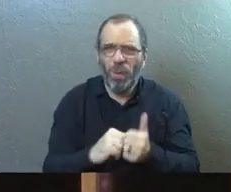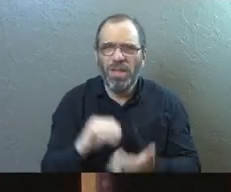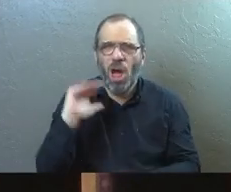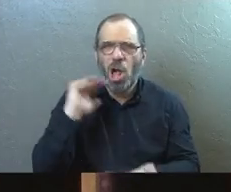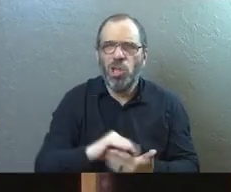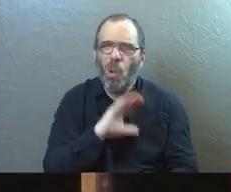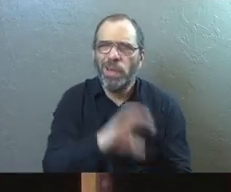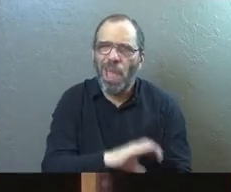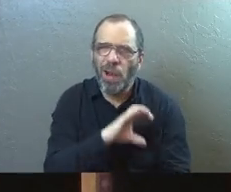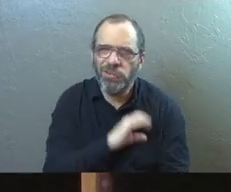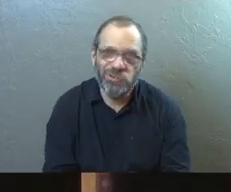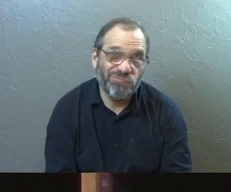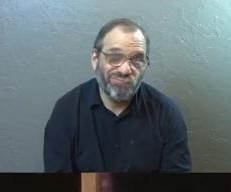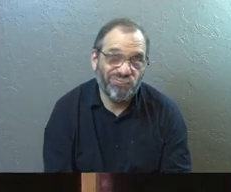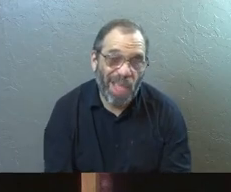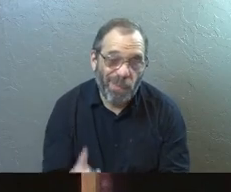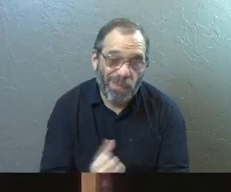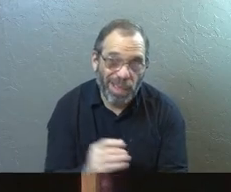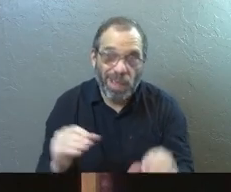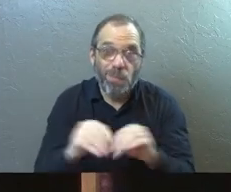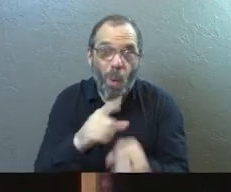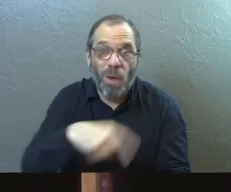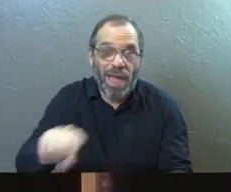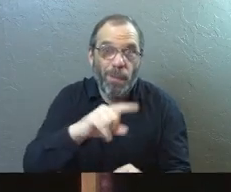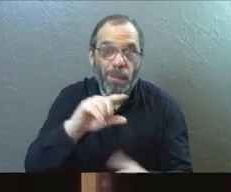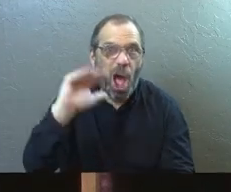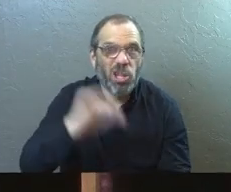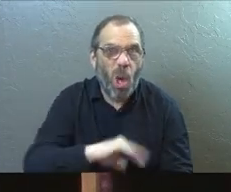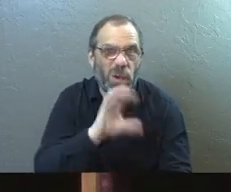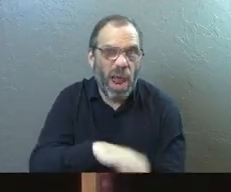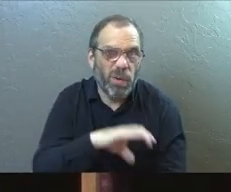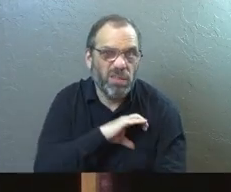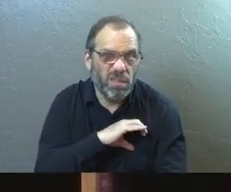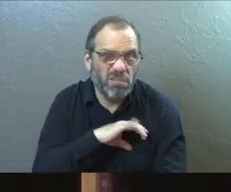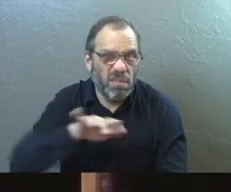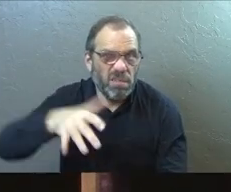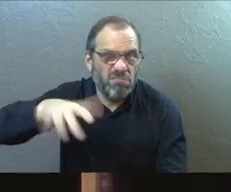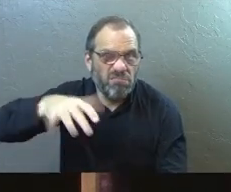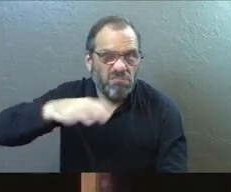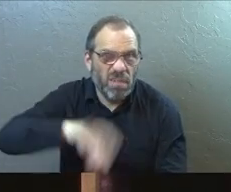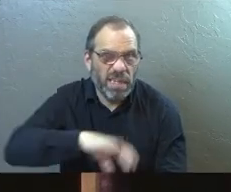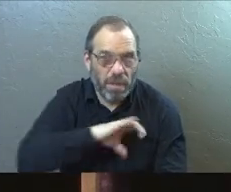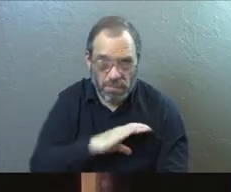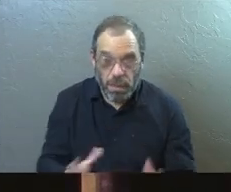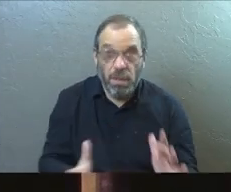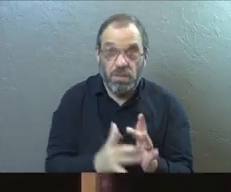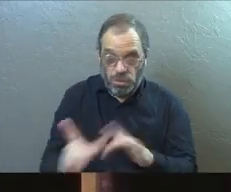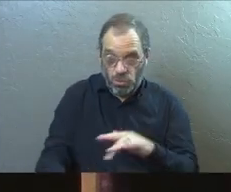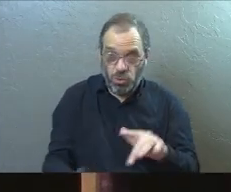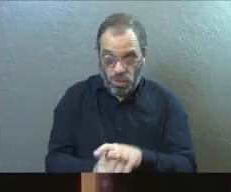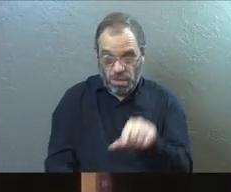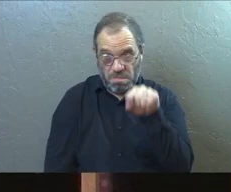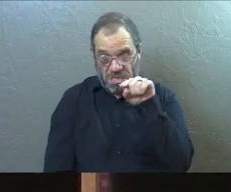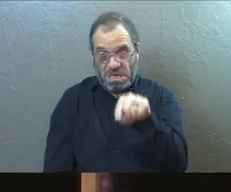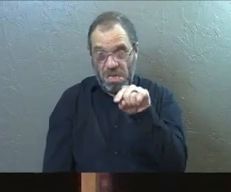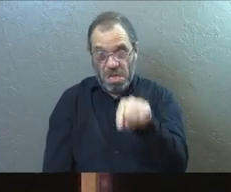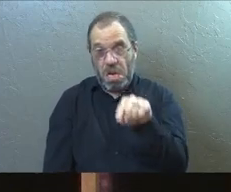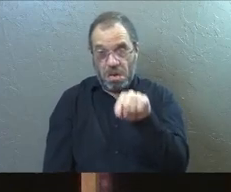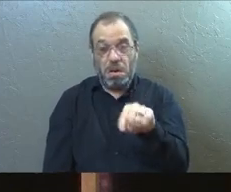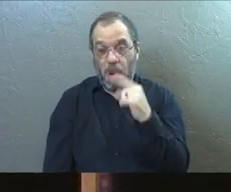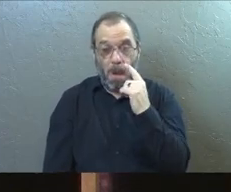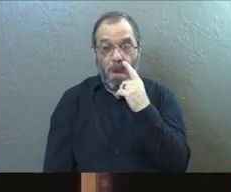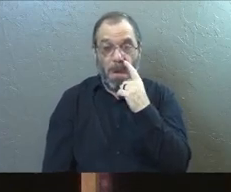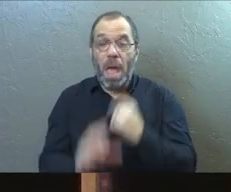and making more people of low character? Jesus comes in here in his way